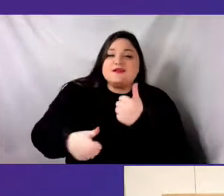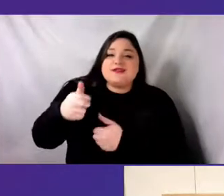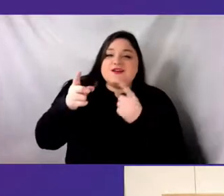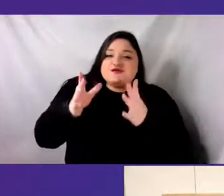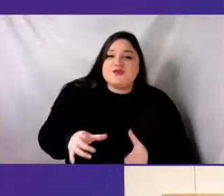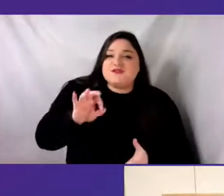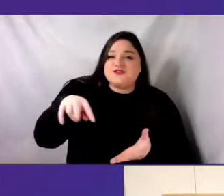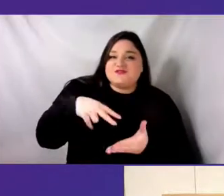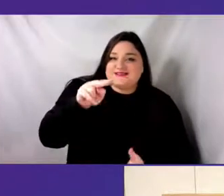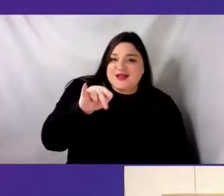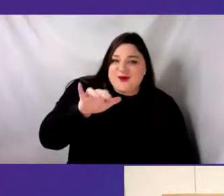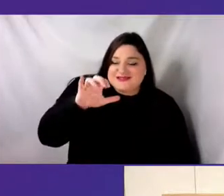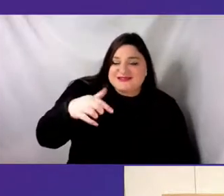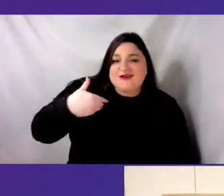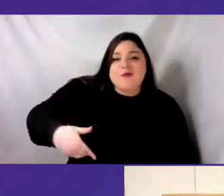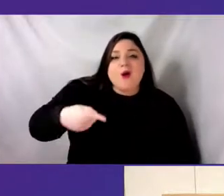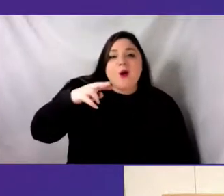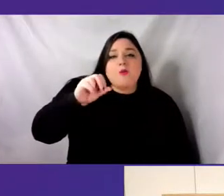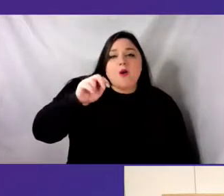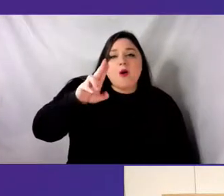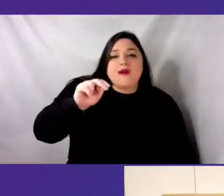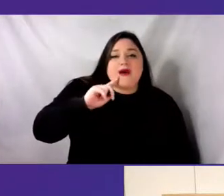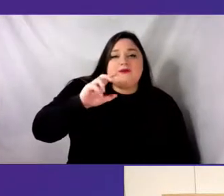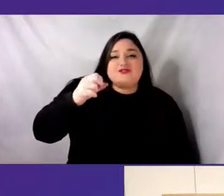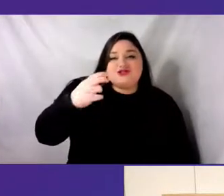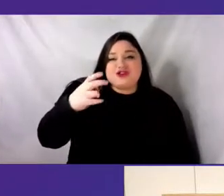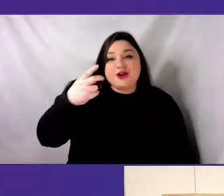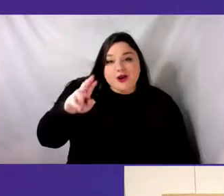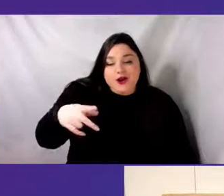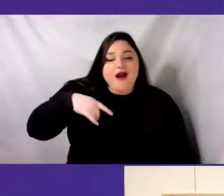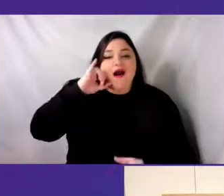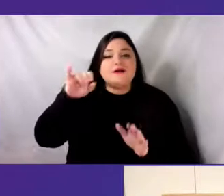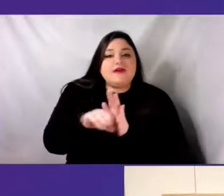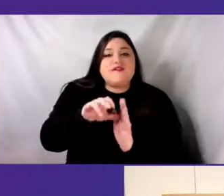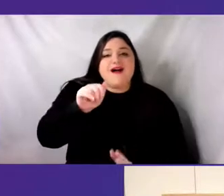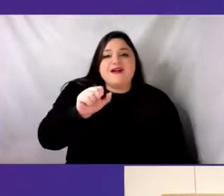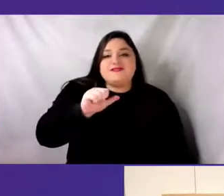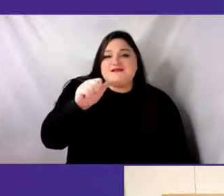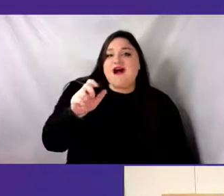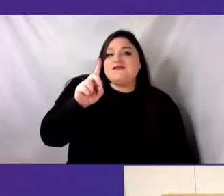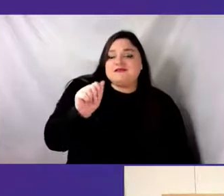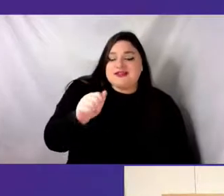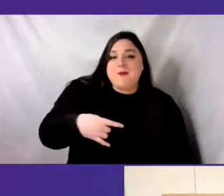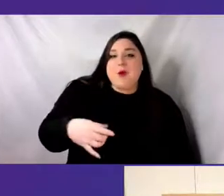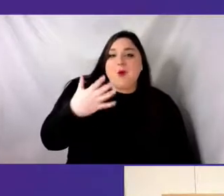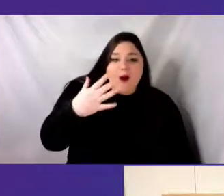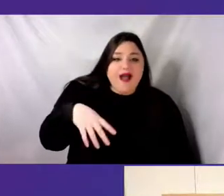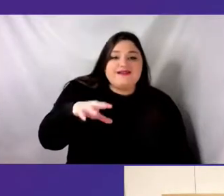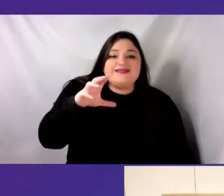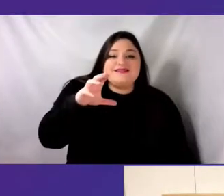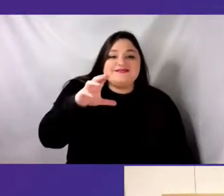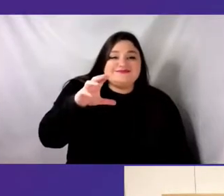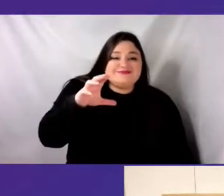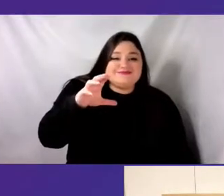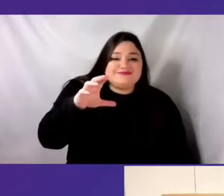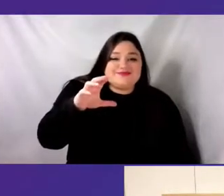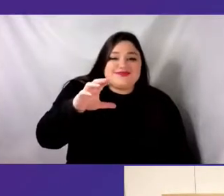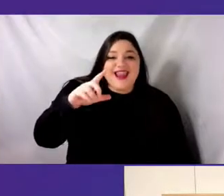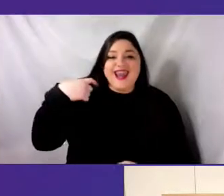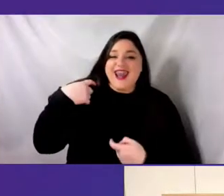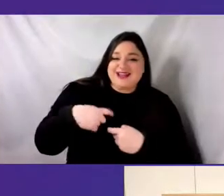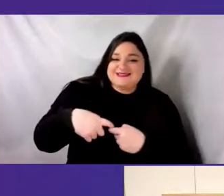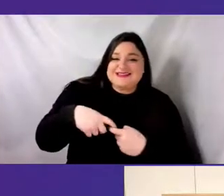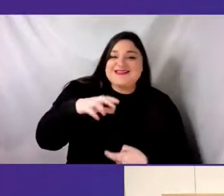her, and I identify as a non-disabled, white, Latina, cis woman, originally from Medellín, Colombia, the